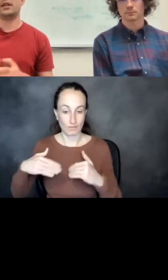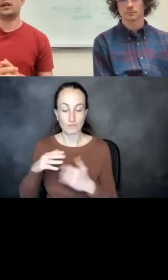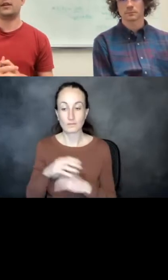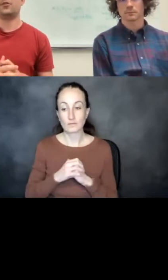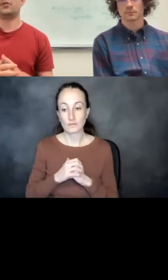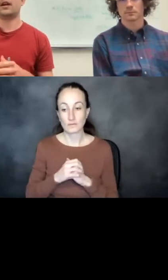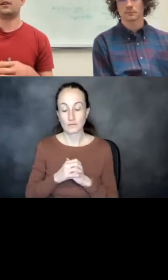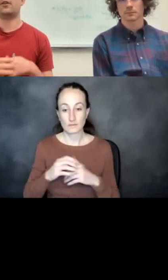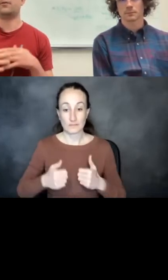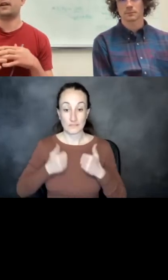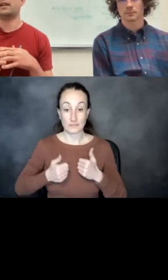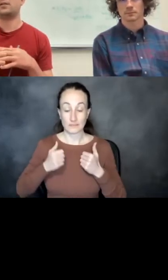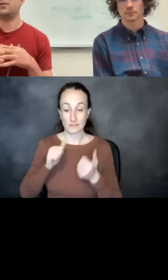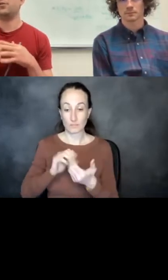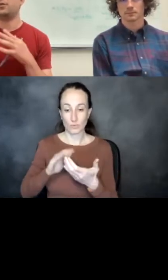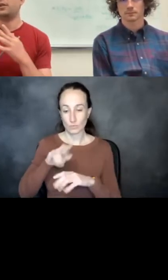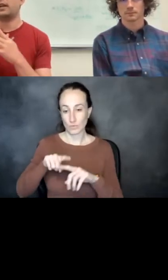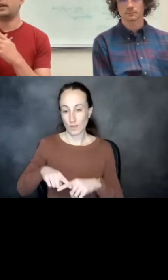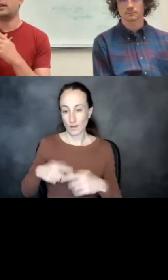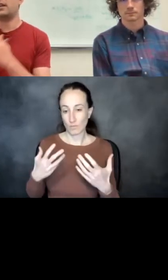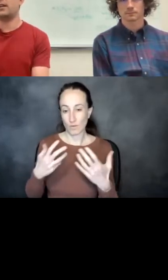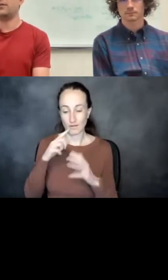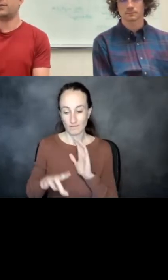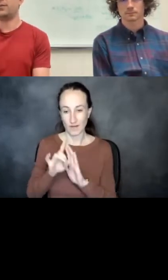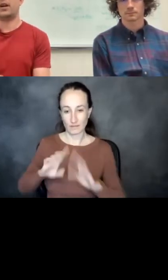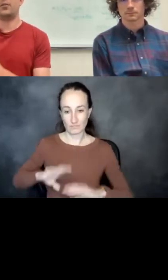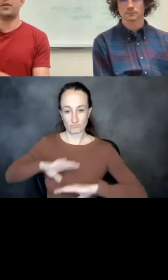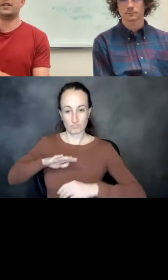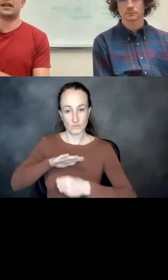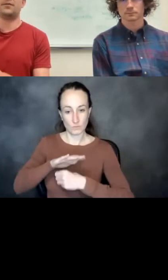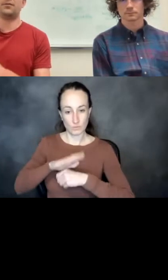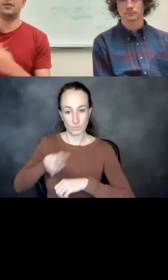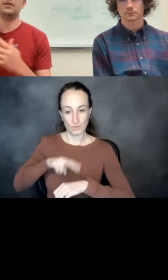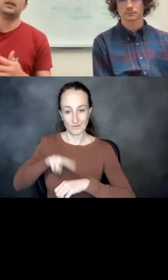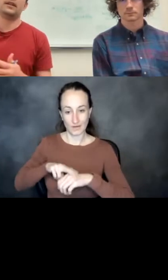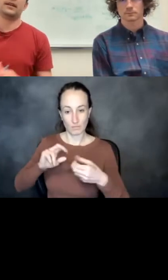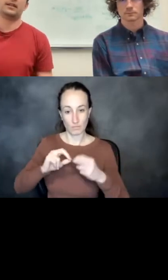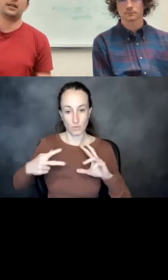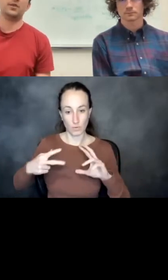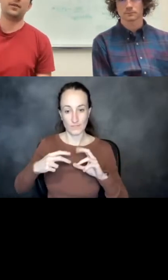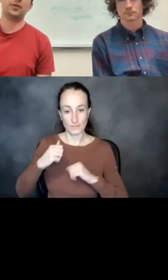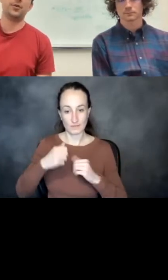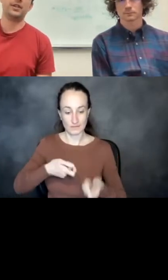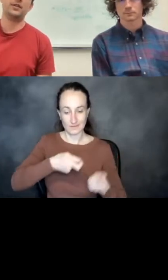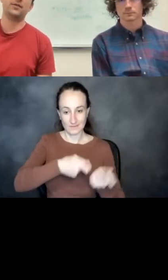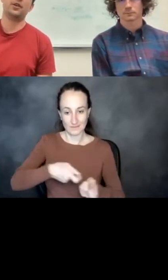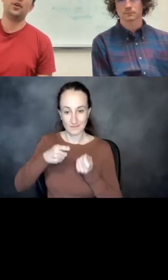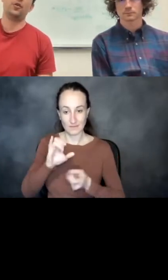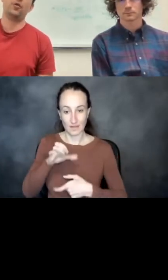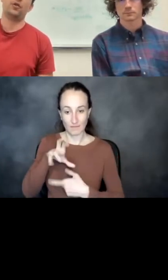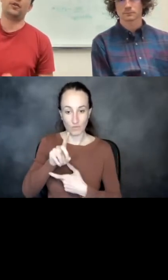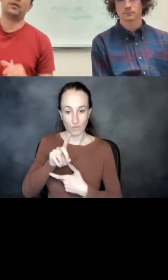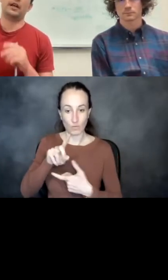either rely on finding a suitable native protein scaffold that can accept the functional motif,